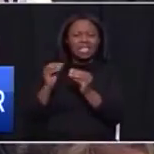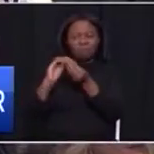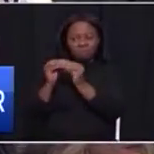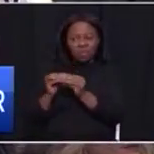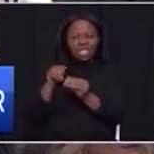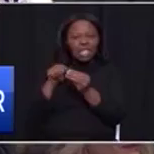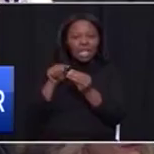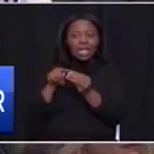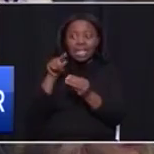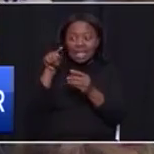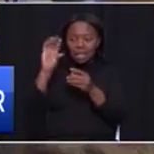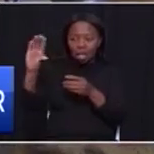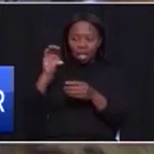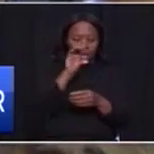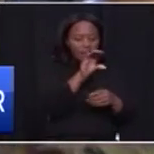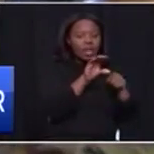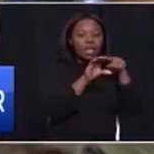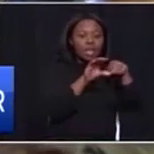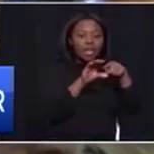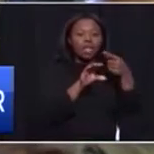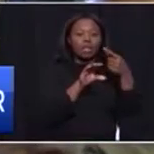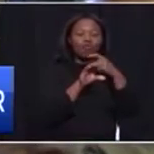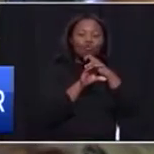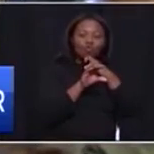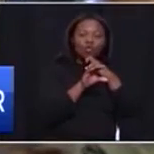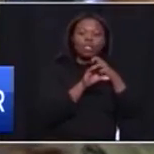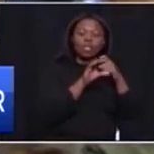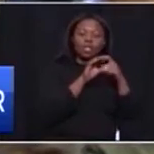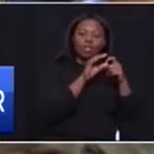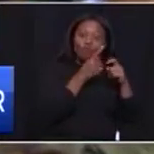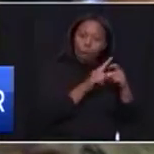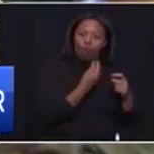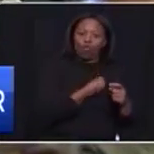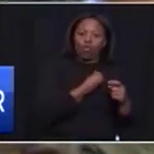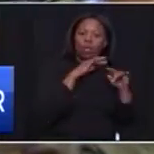be used to bring in young people into proper maintenance and repair jobs.